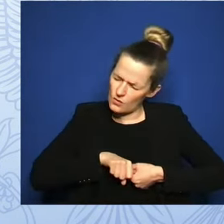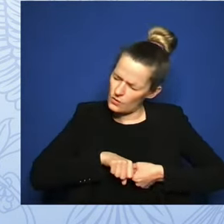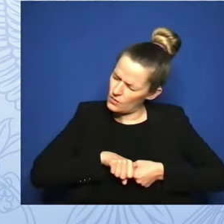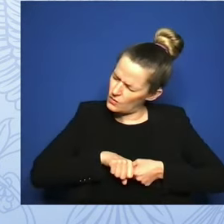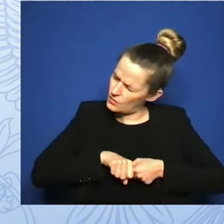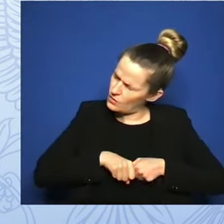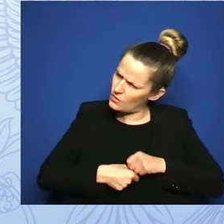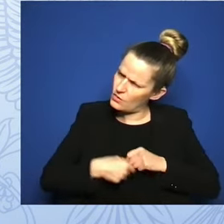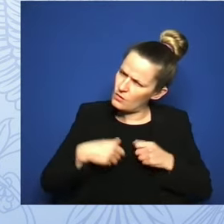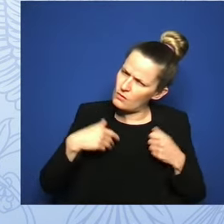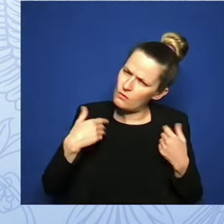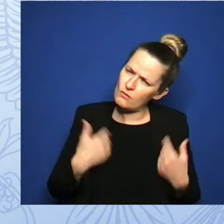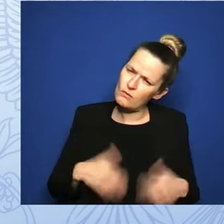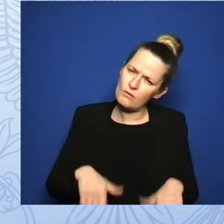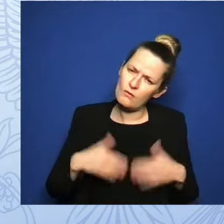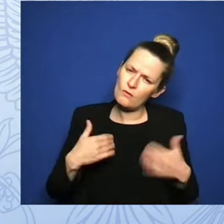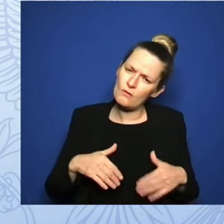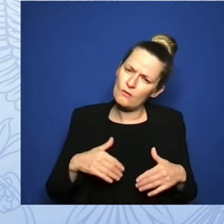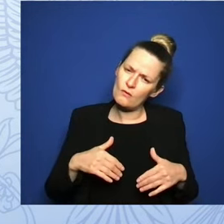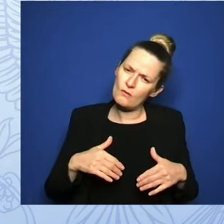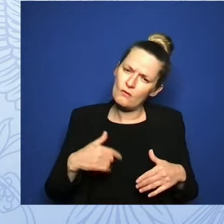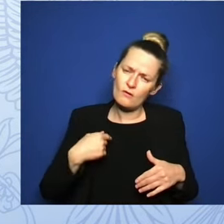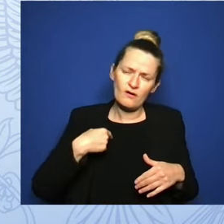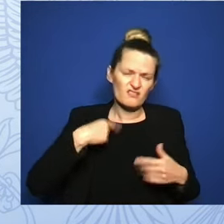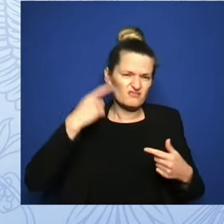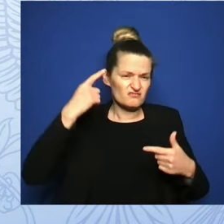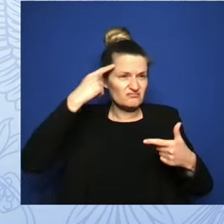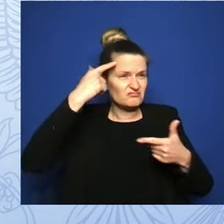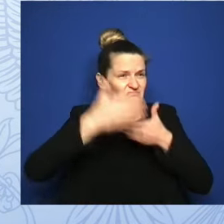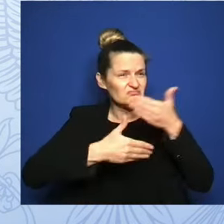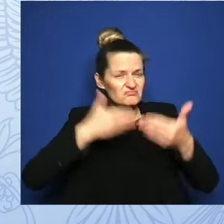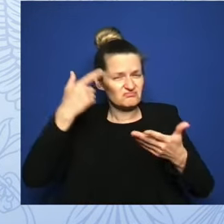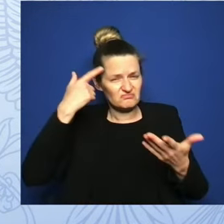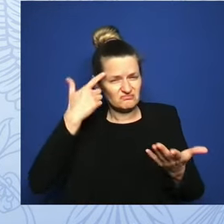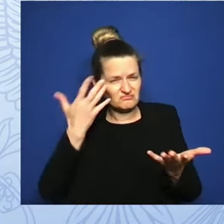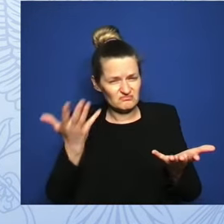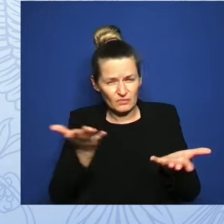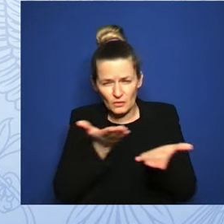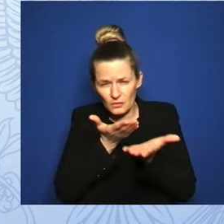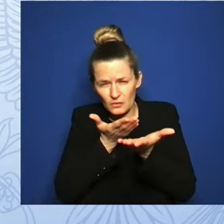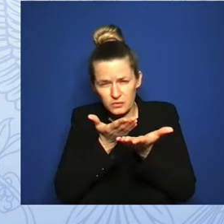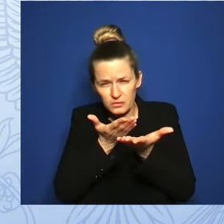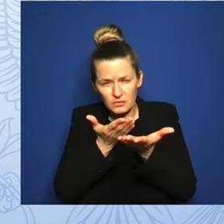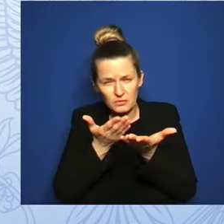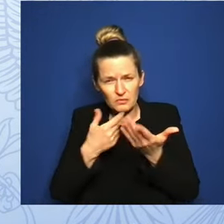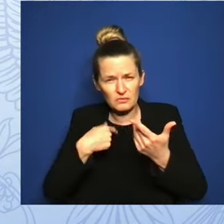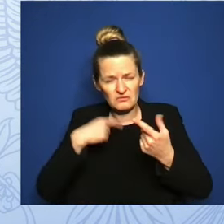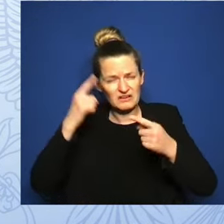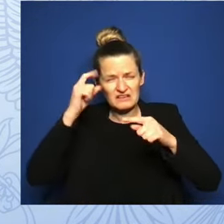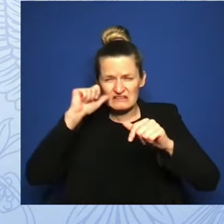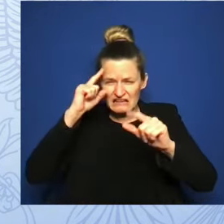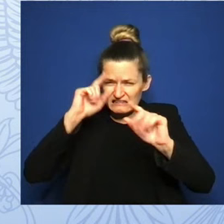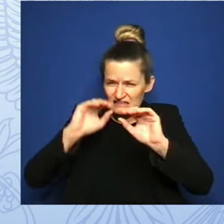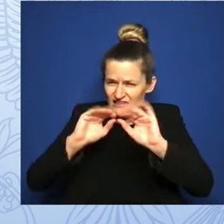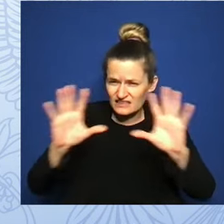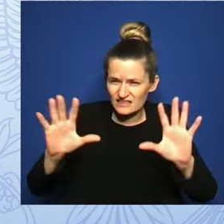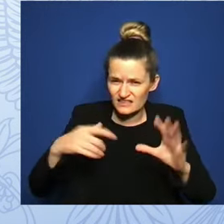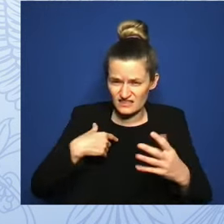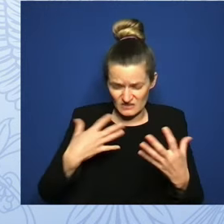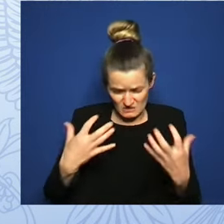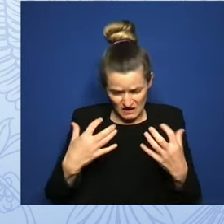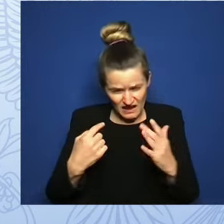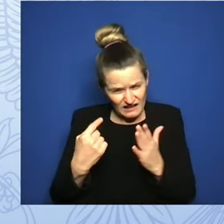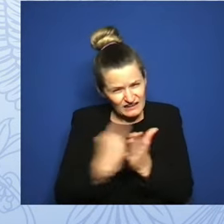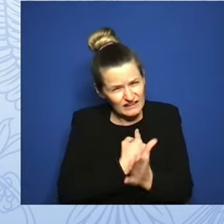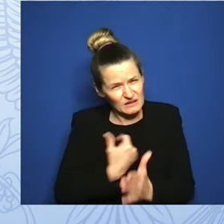wasn't thinking straight and was verging on being suicidal. I kept a hair appointment, believing that if I died in the